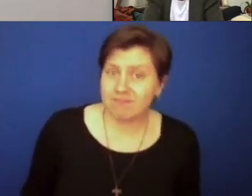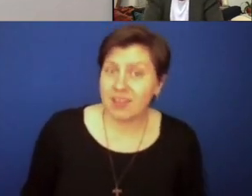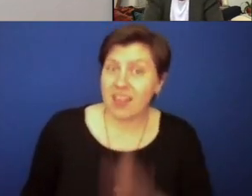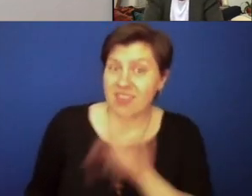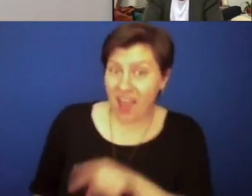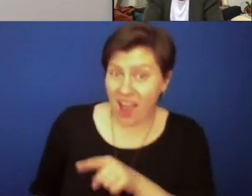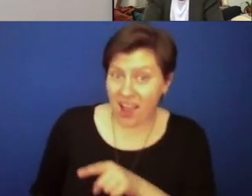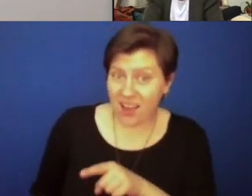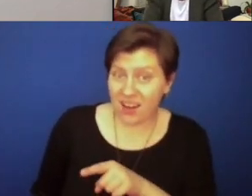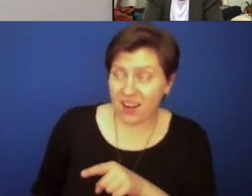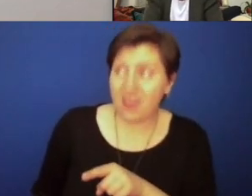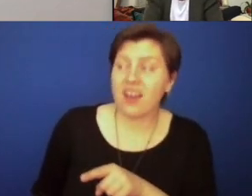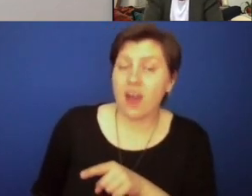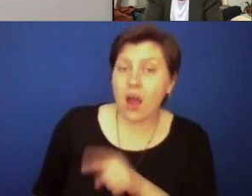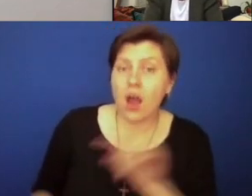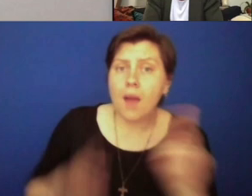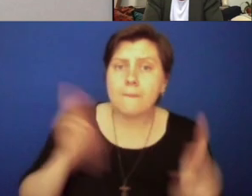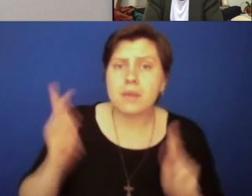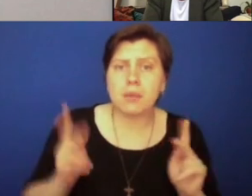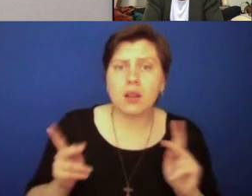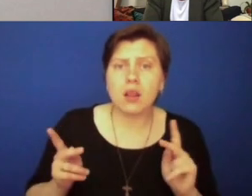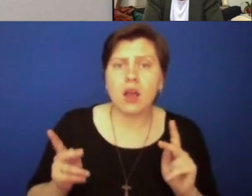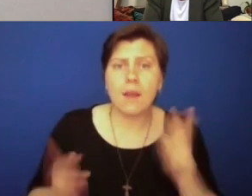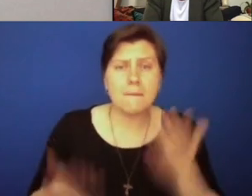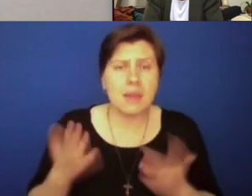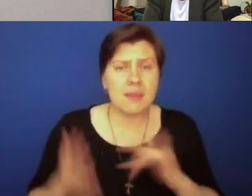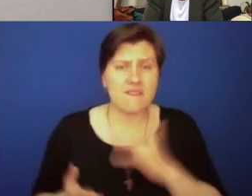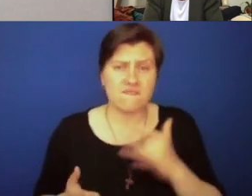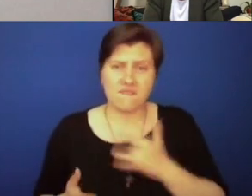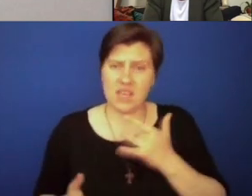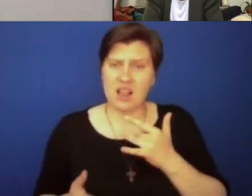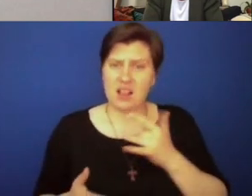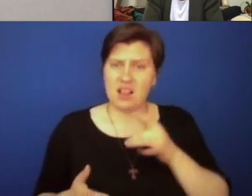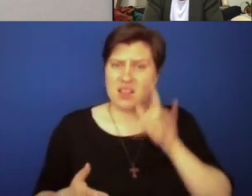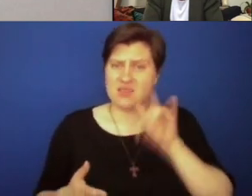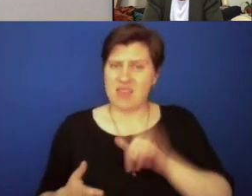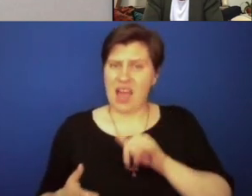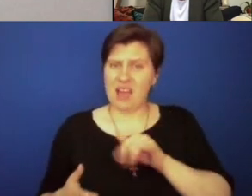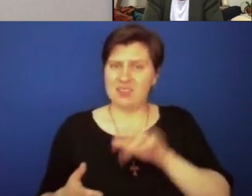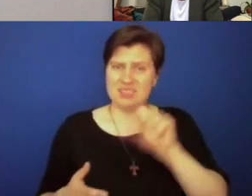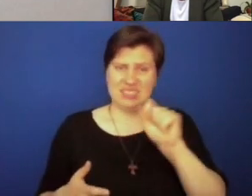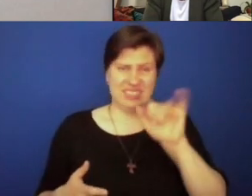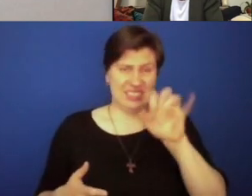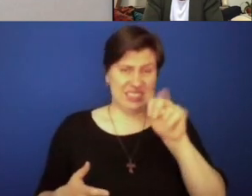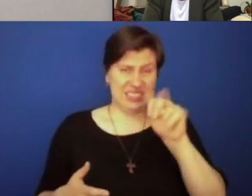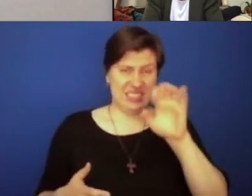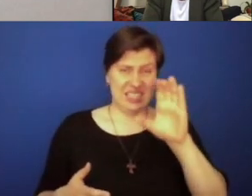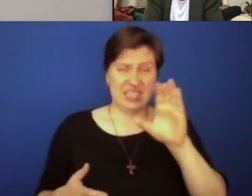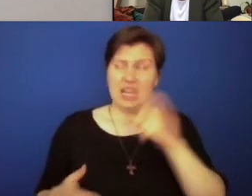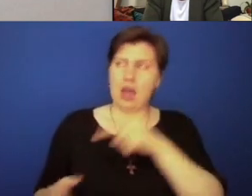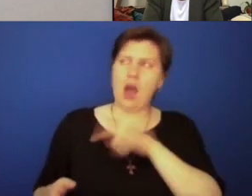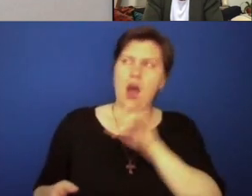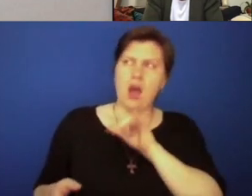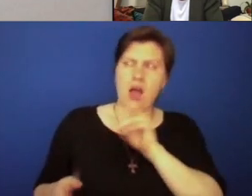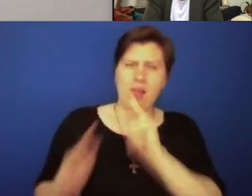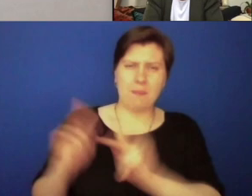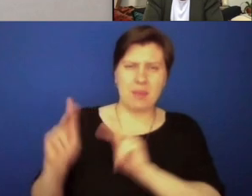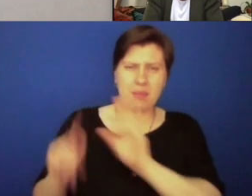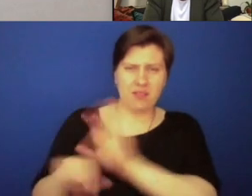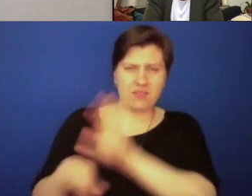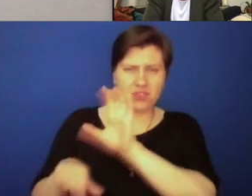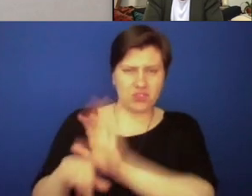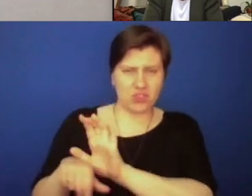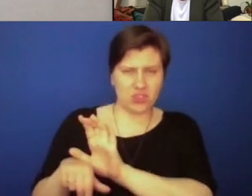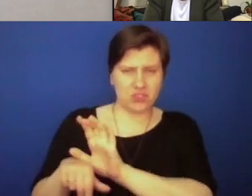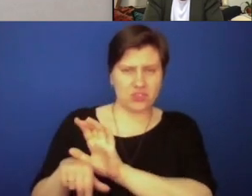beauty of doing that is that those that might feel cynicism in the church will understand that the people of the church